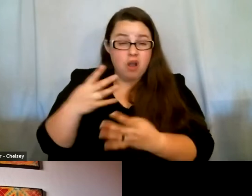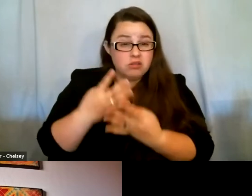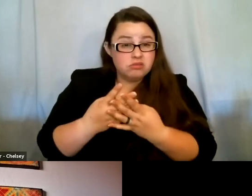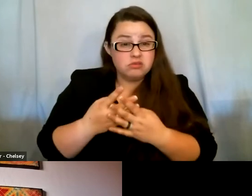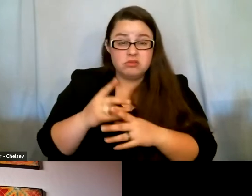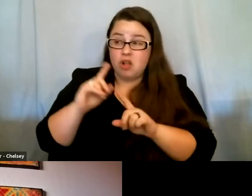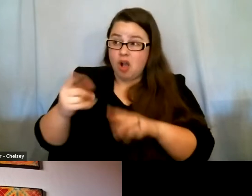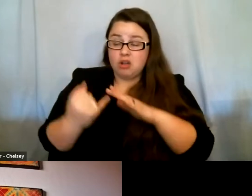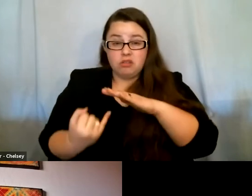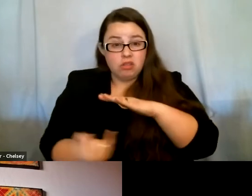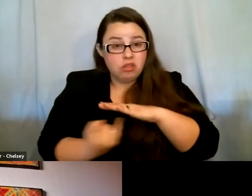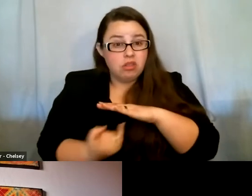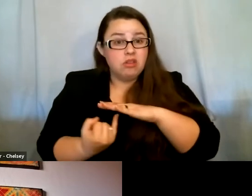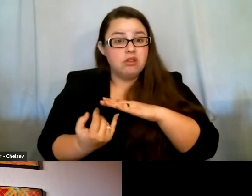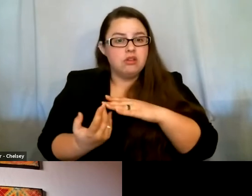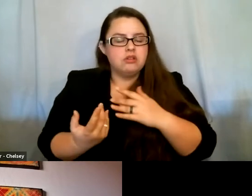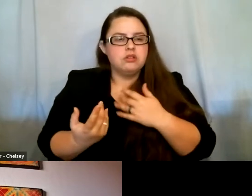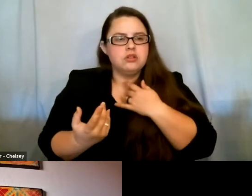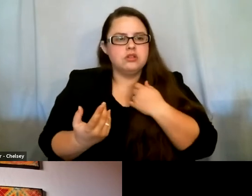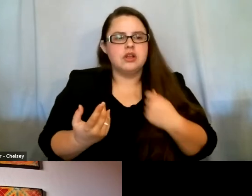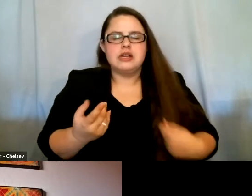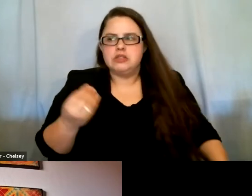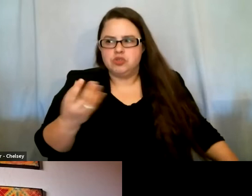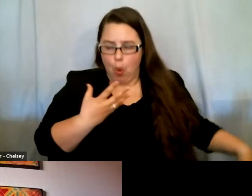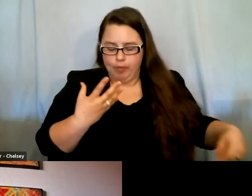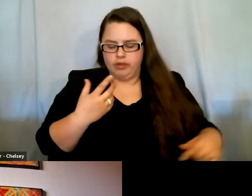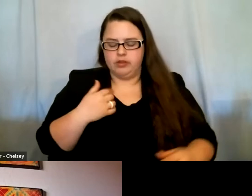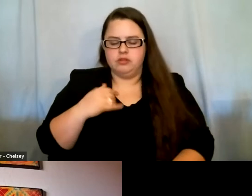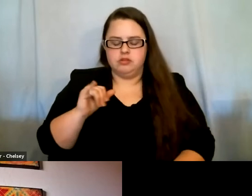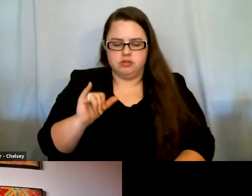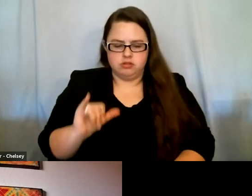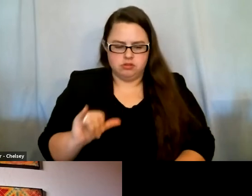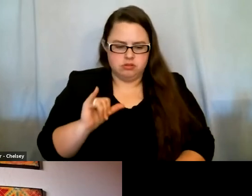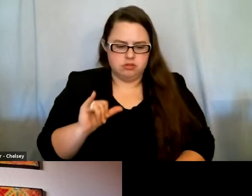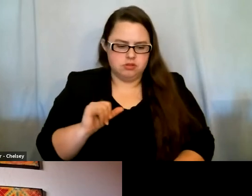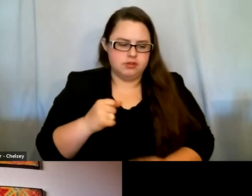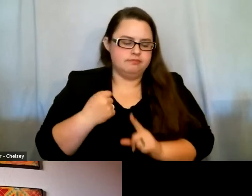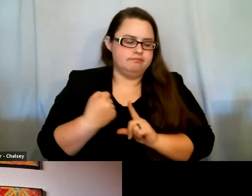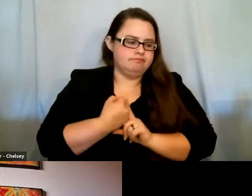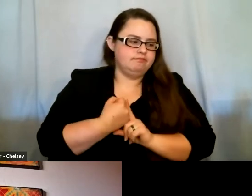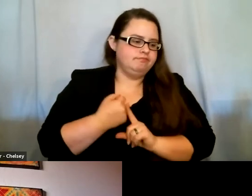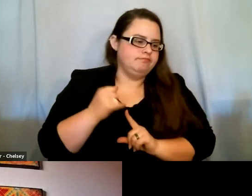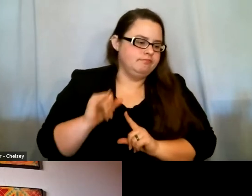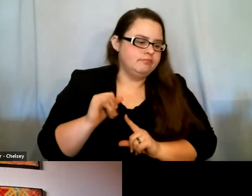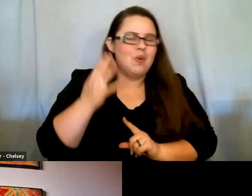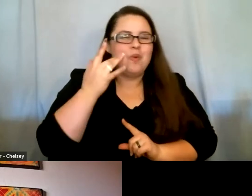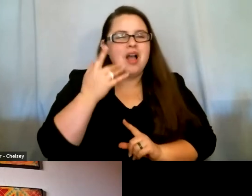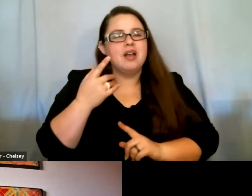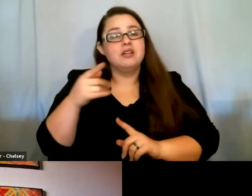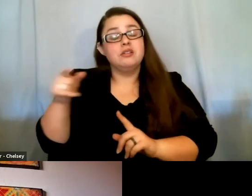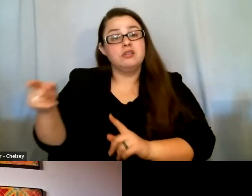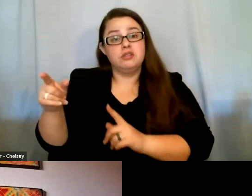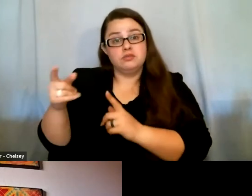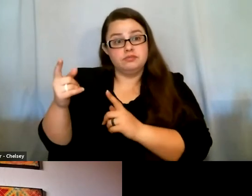and he's telling me this, that's when it resonated with me. Because it was coming from someone who